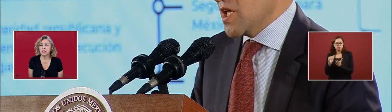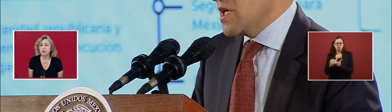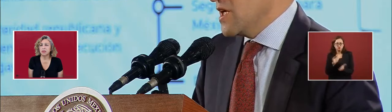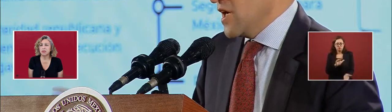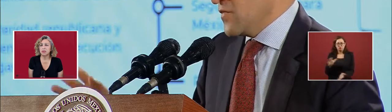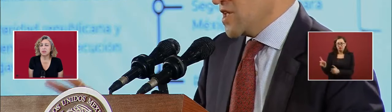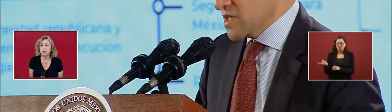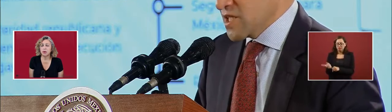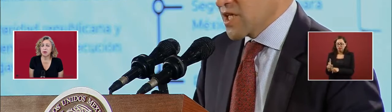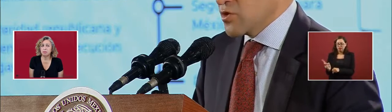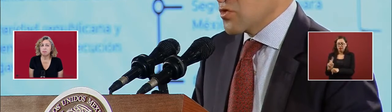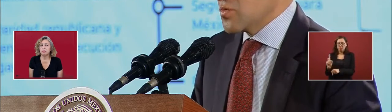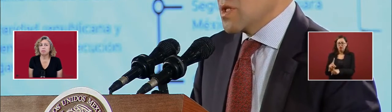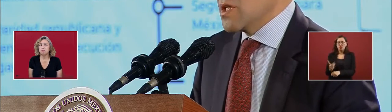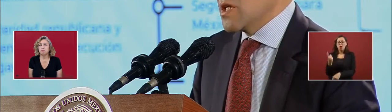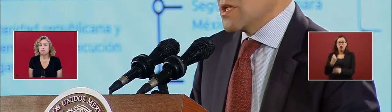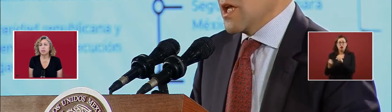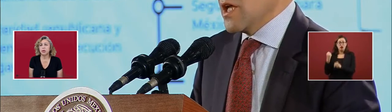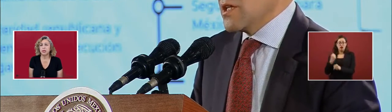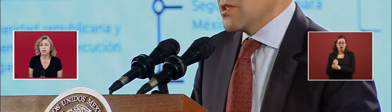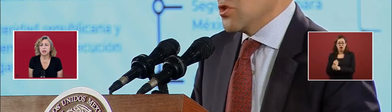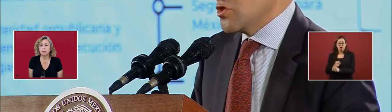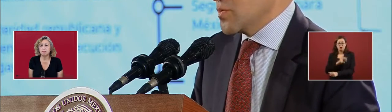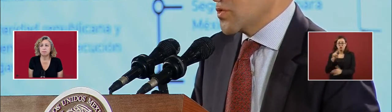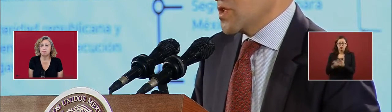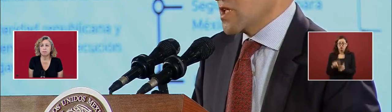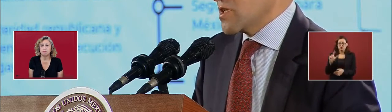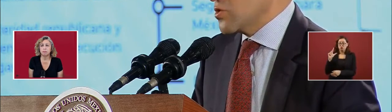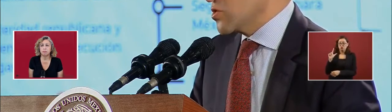PEMEX used to put...